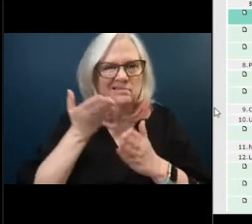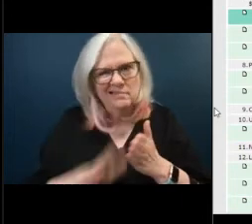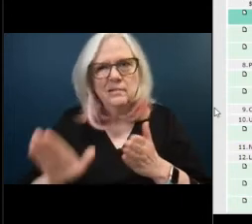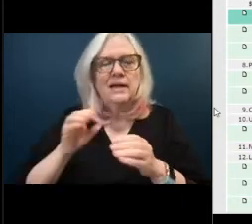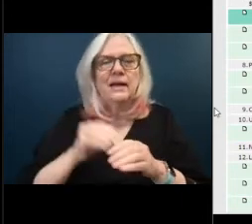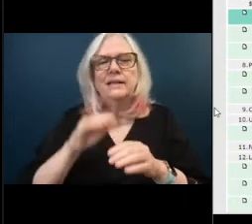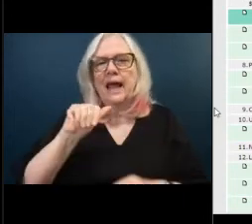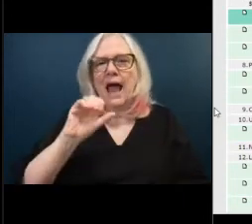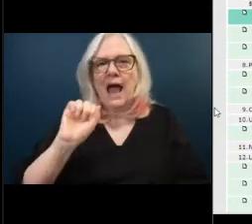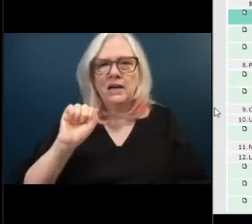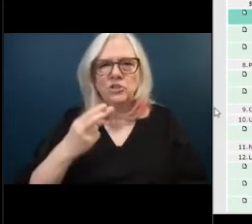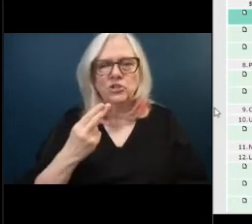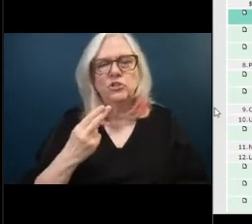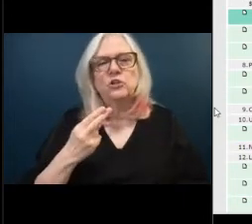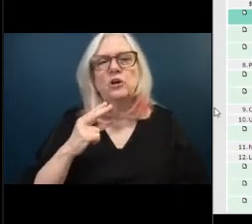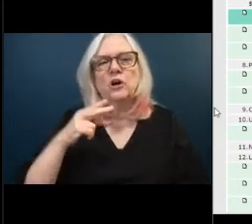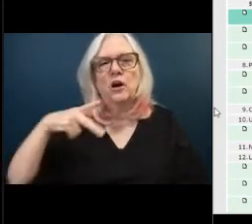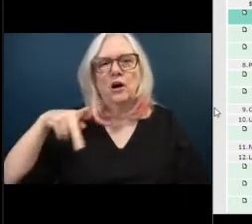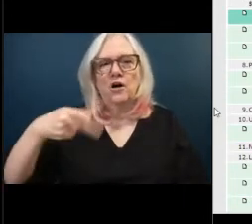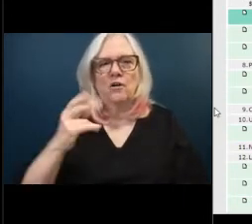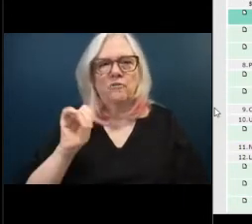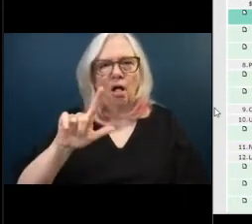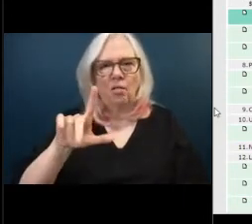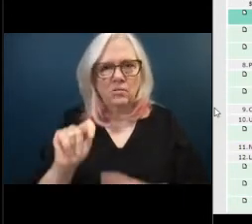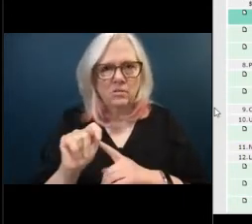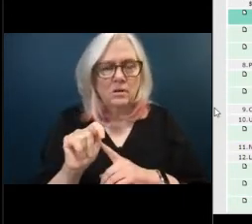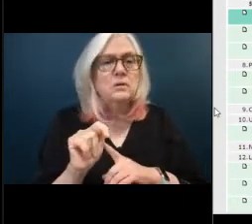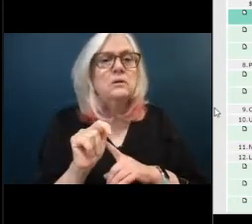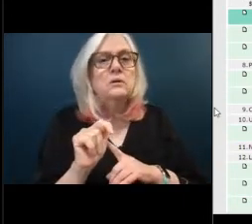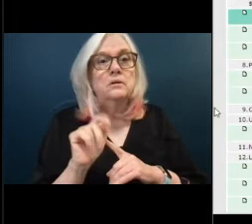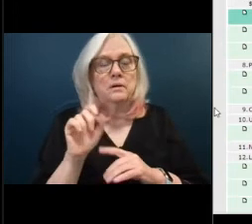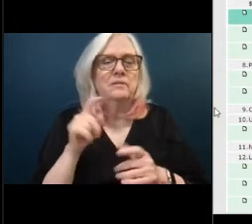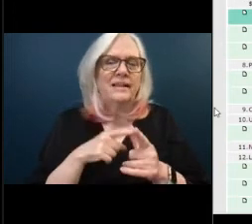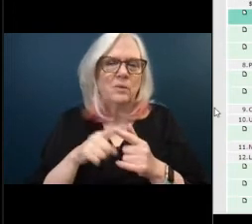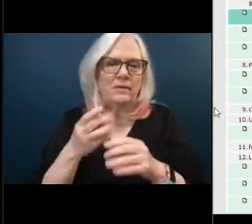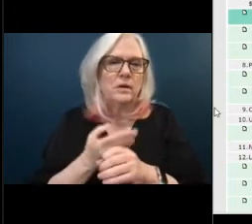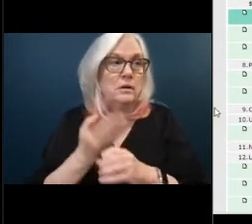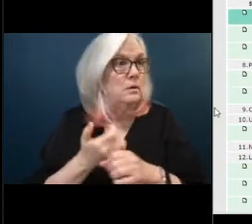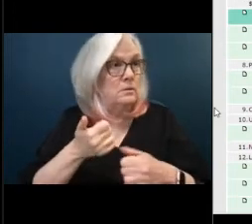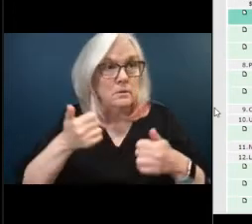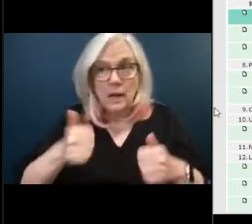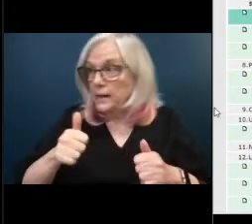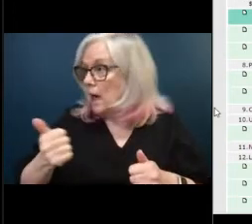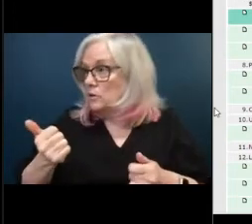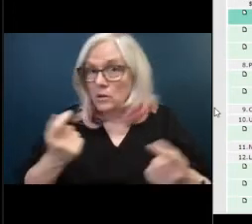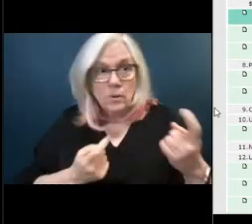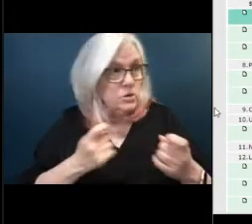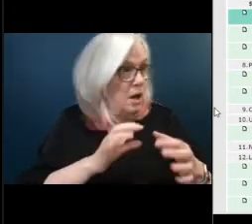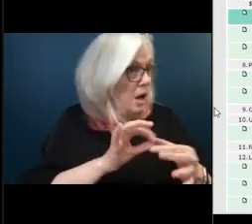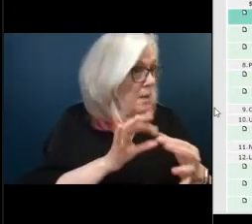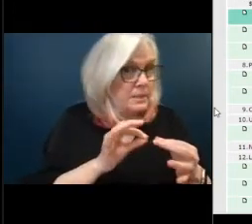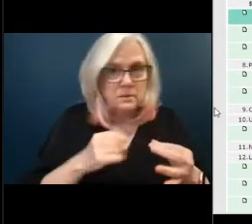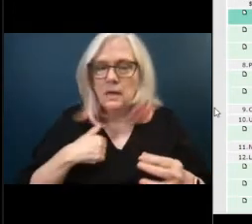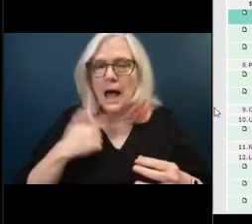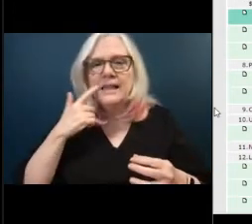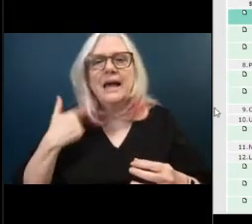all right any other questions or comments from my colleagues um nope i think i think we're being proactive